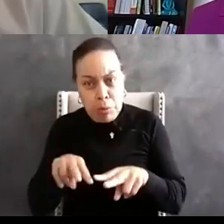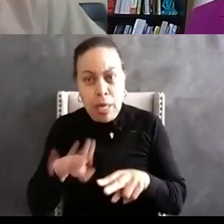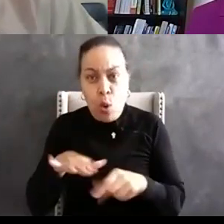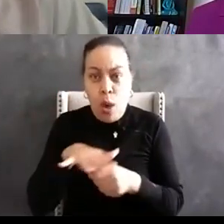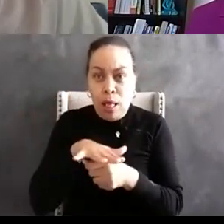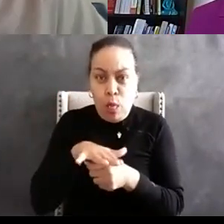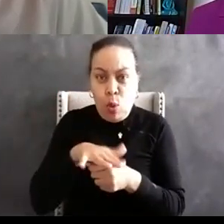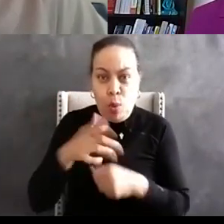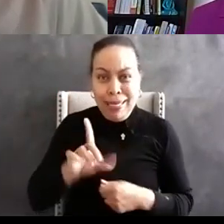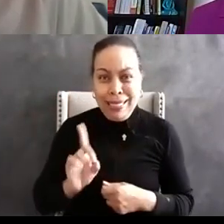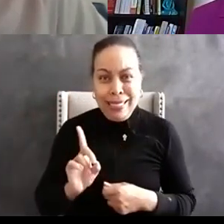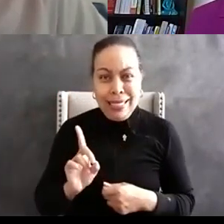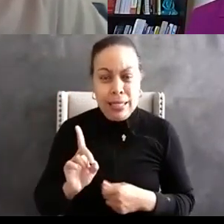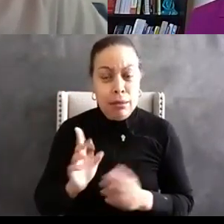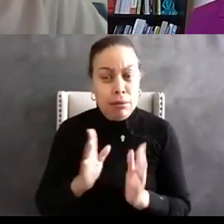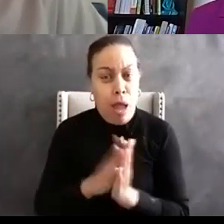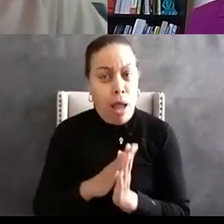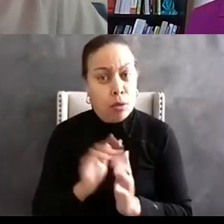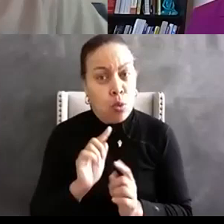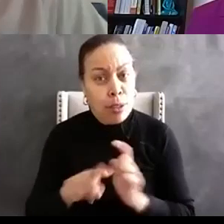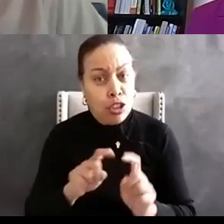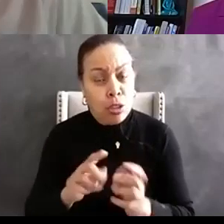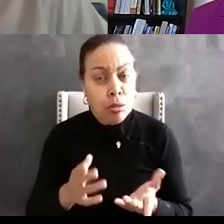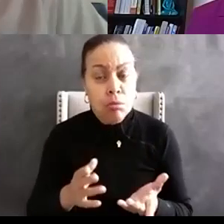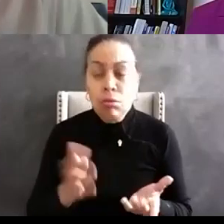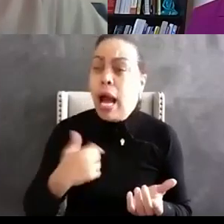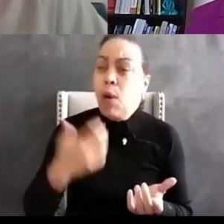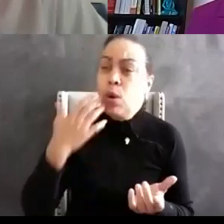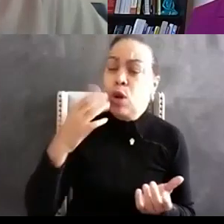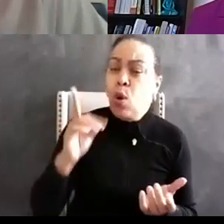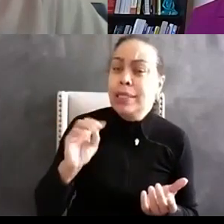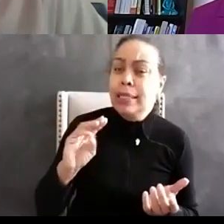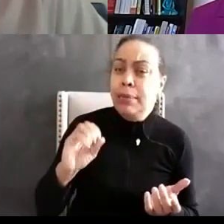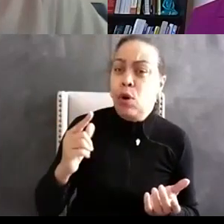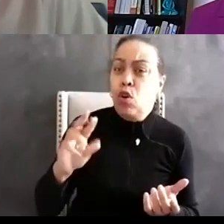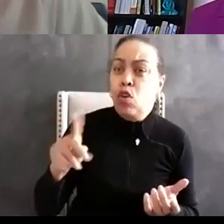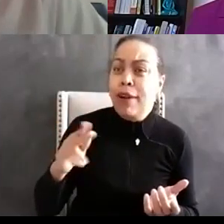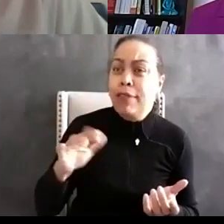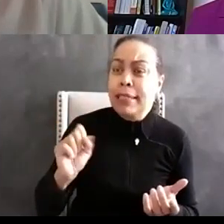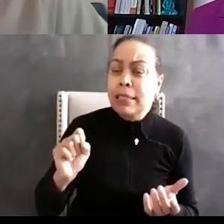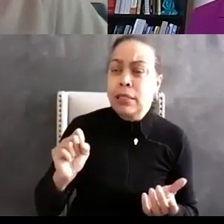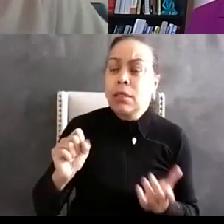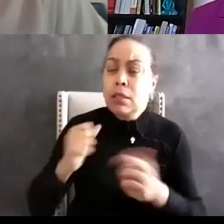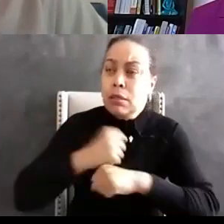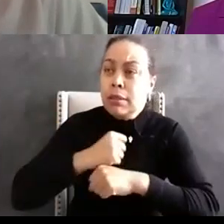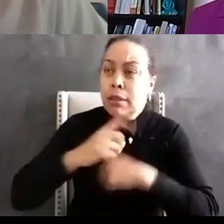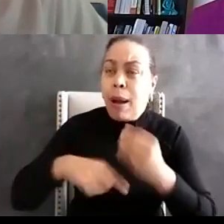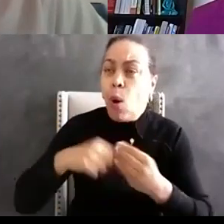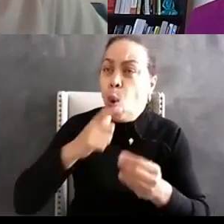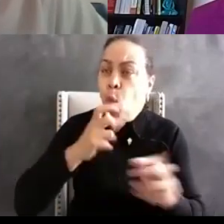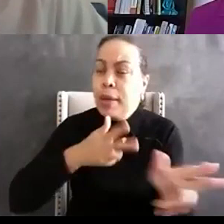department you can actually ask questions about i want to know the demographics of those that have been below for traffic stops and i also would say this was said earlier